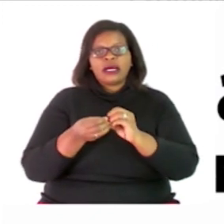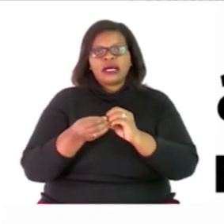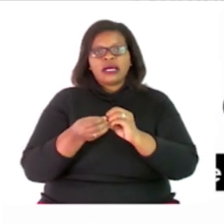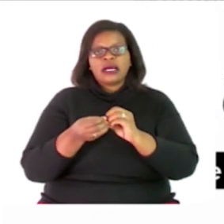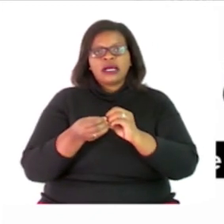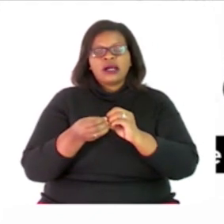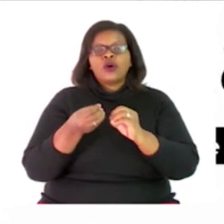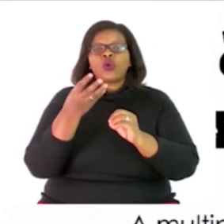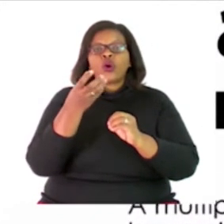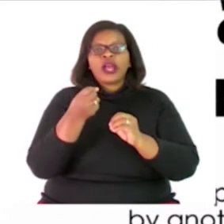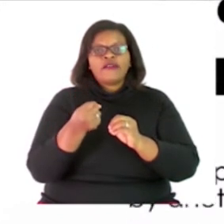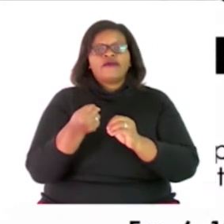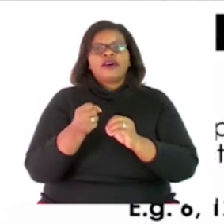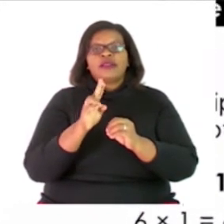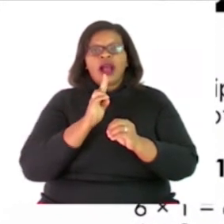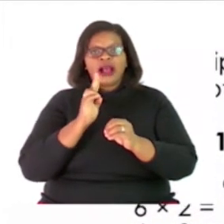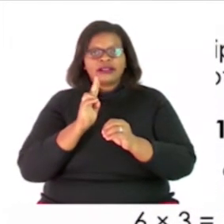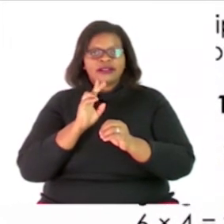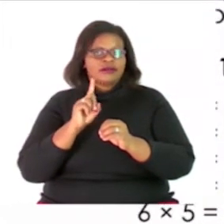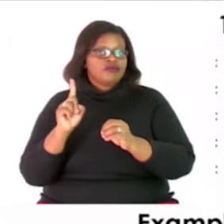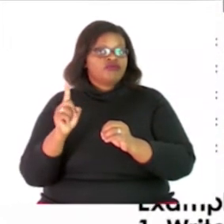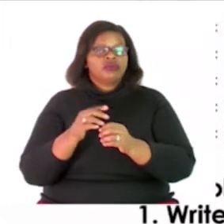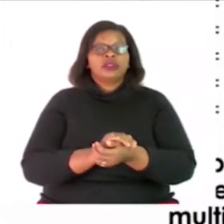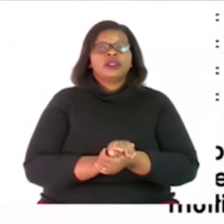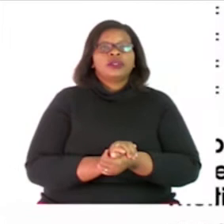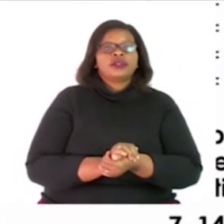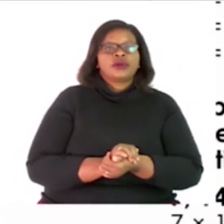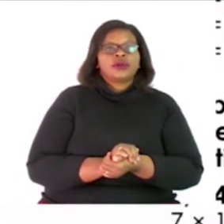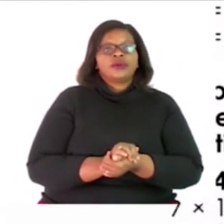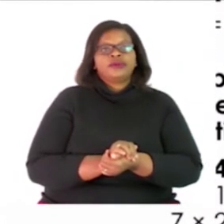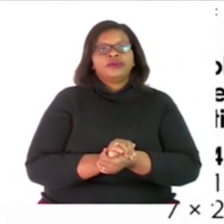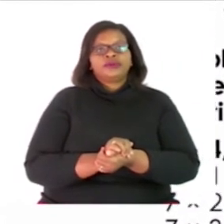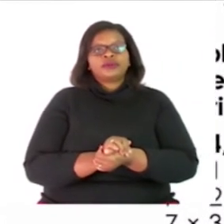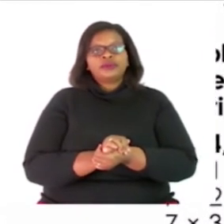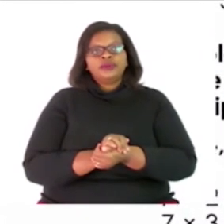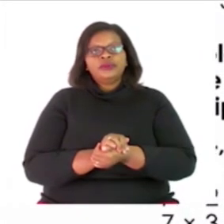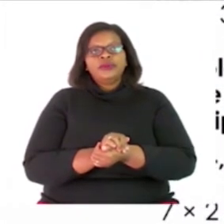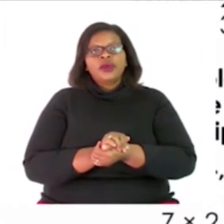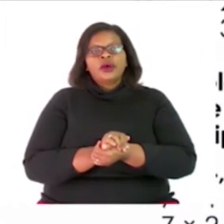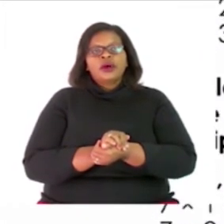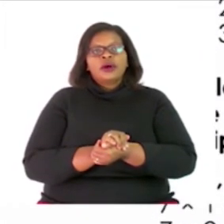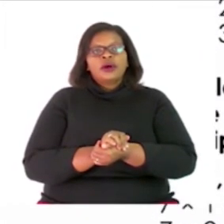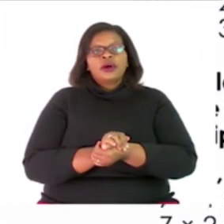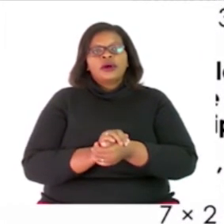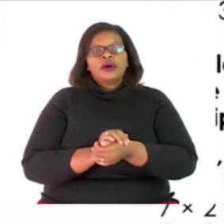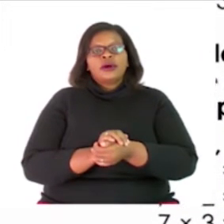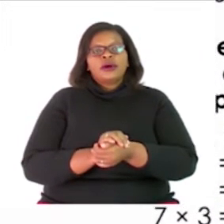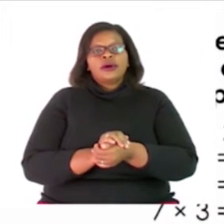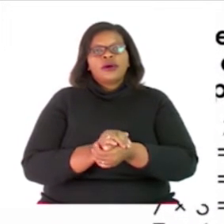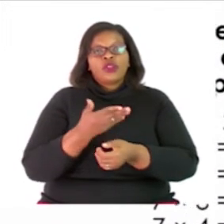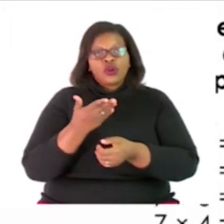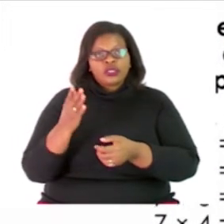find one of those answers 8 times 1 equals 8 8 times 2, 16 so those are the